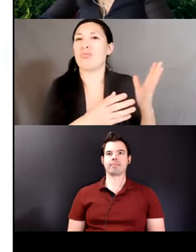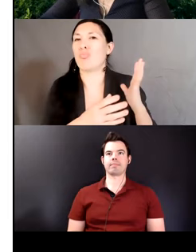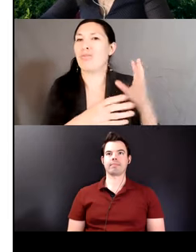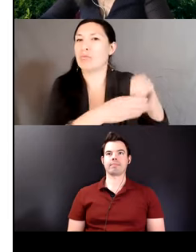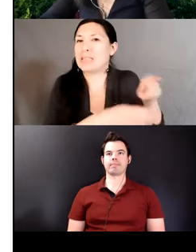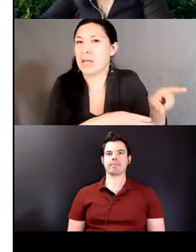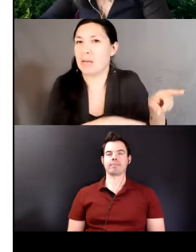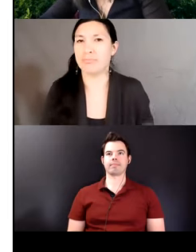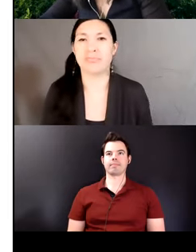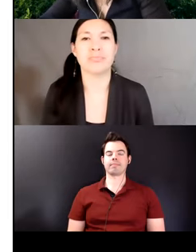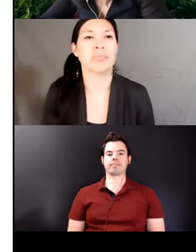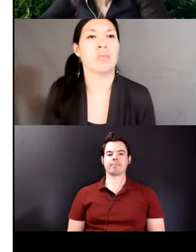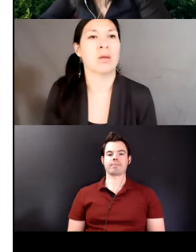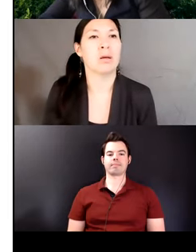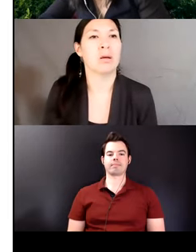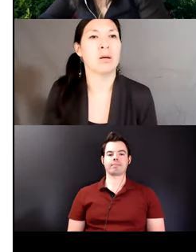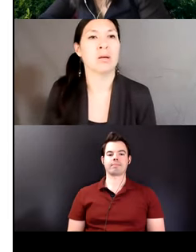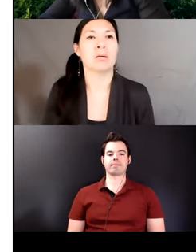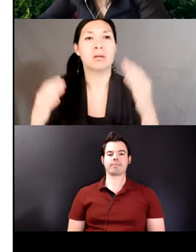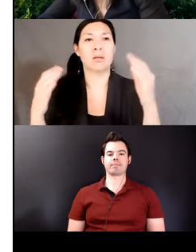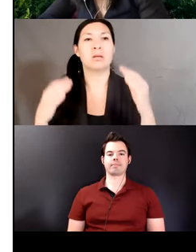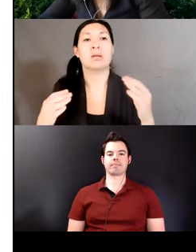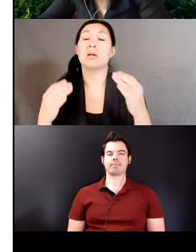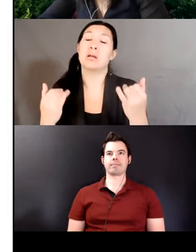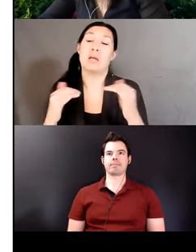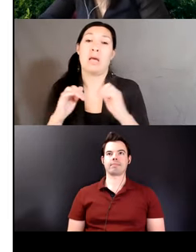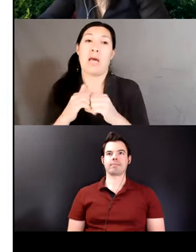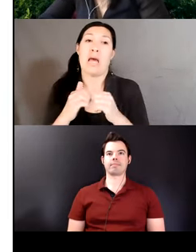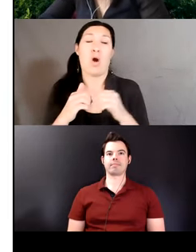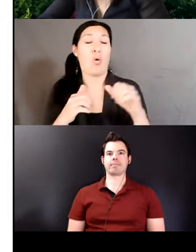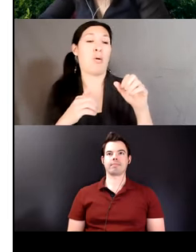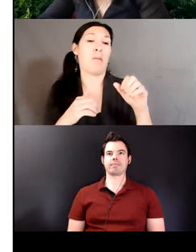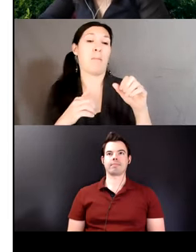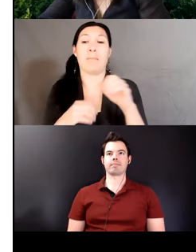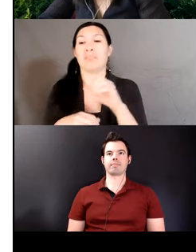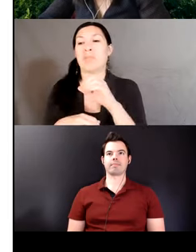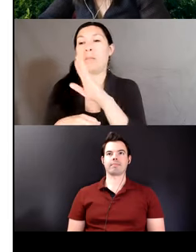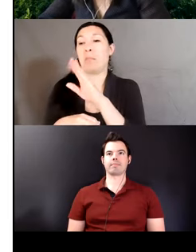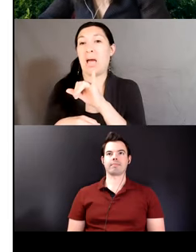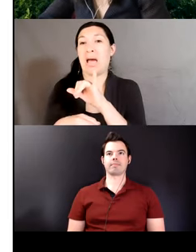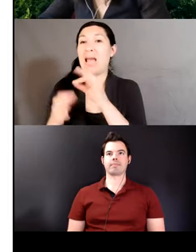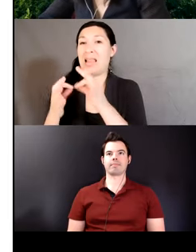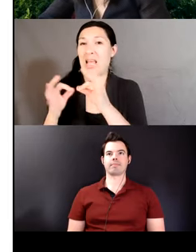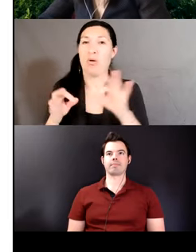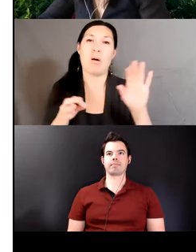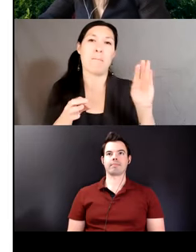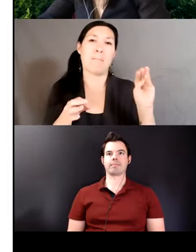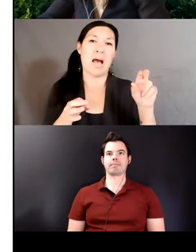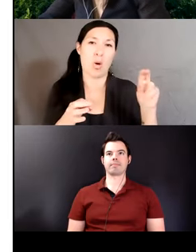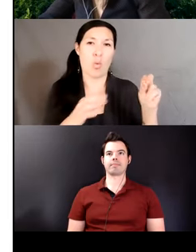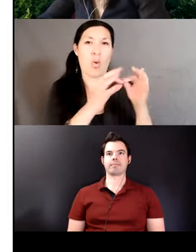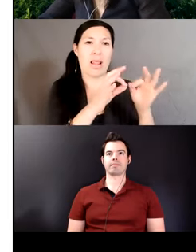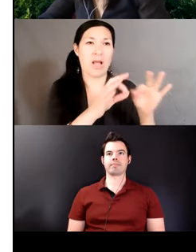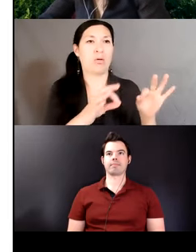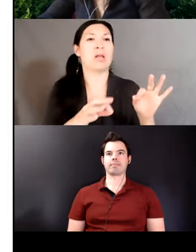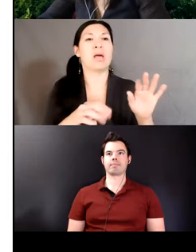shows that there is variation in the way suffixes are used by bilingual and monolingual speakers monolinguals use a bigger